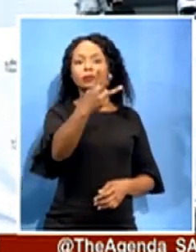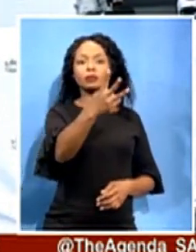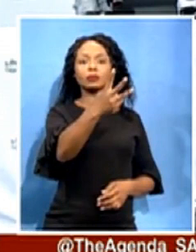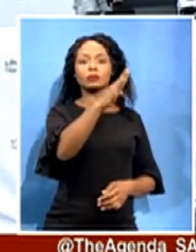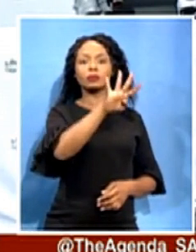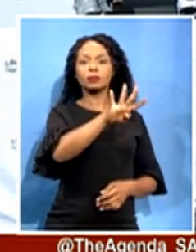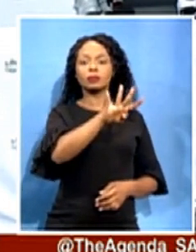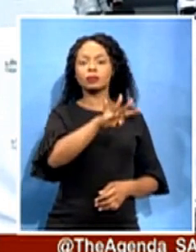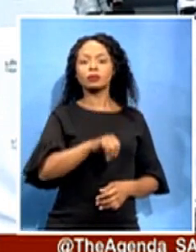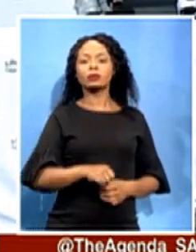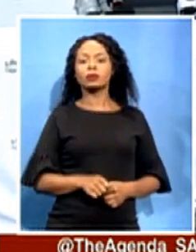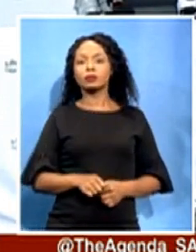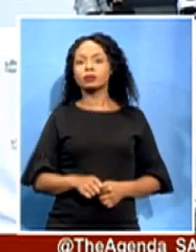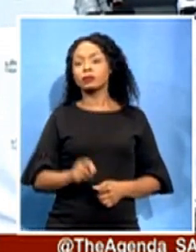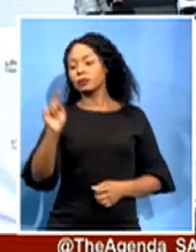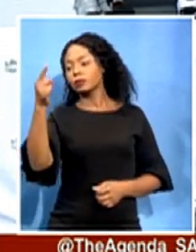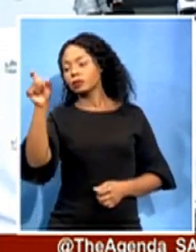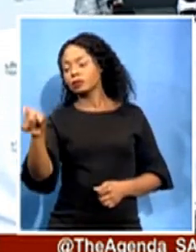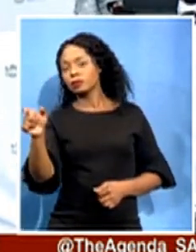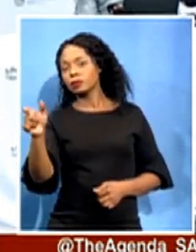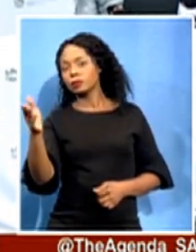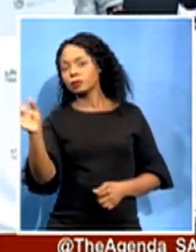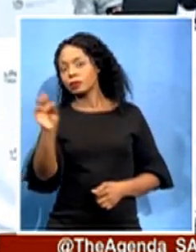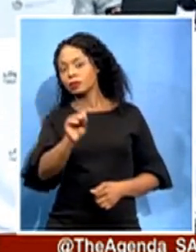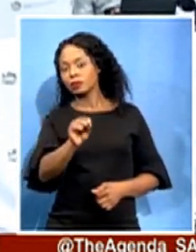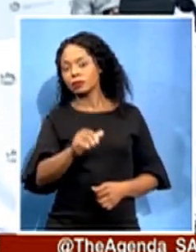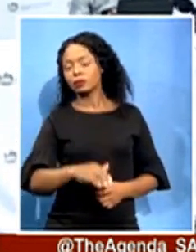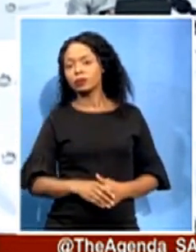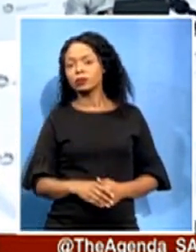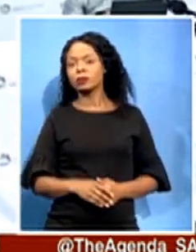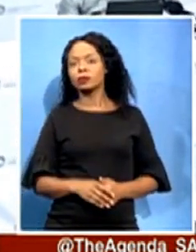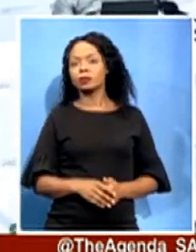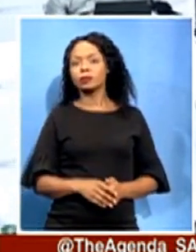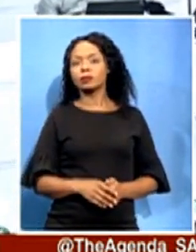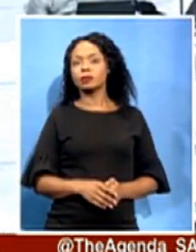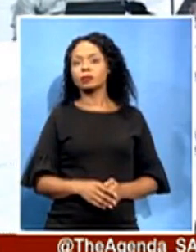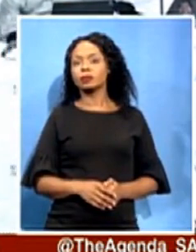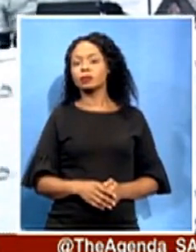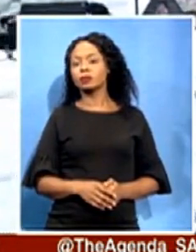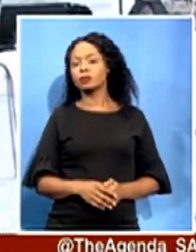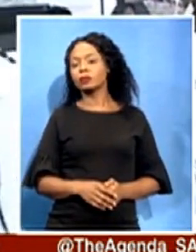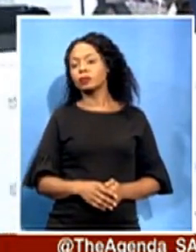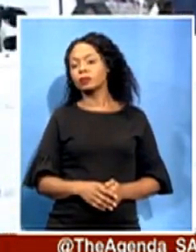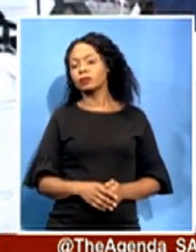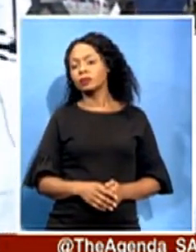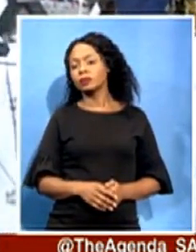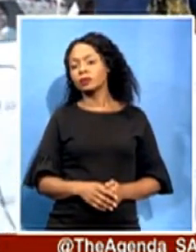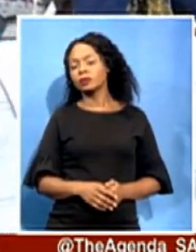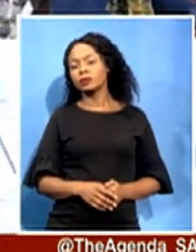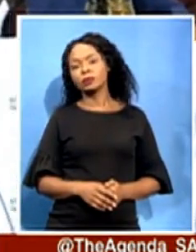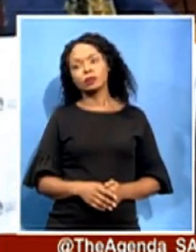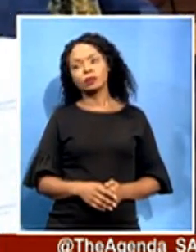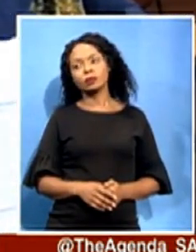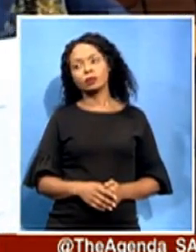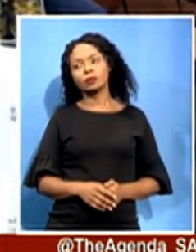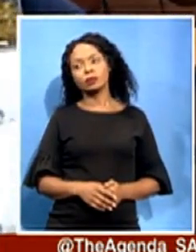swift response to this particular matter. Can I just find out, I'm not going to talk about it from Ivy's News. Can I